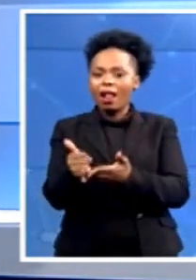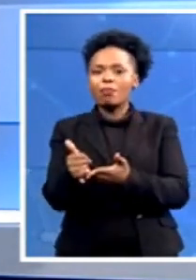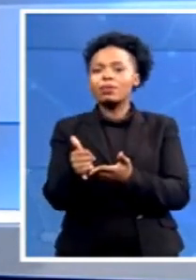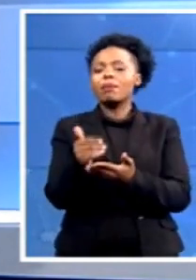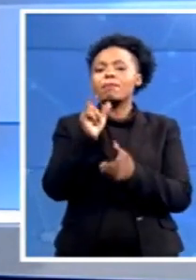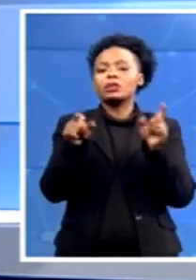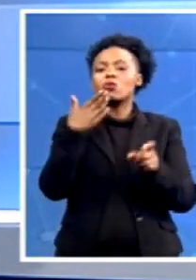Good reporting. We will...